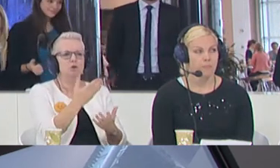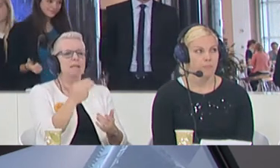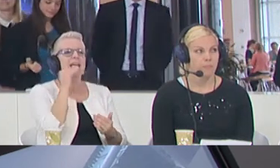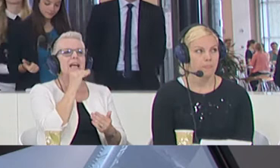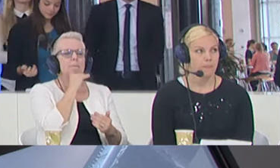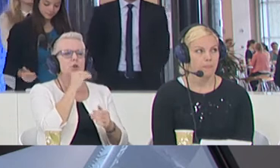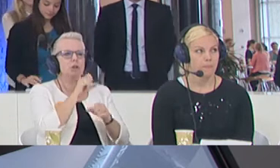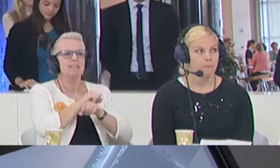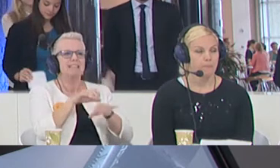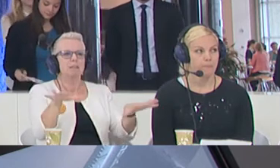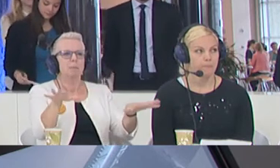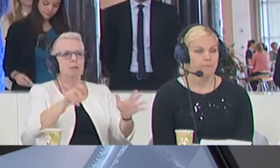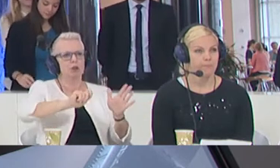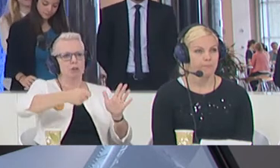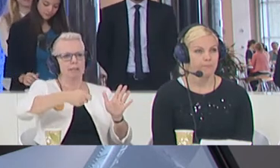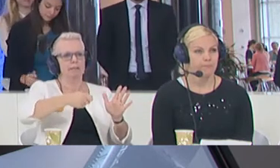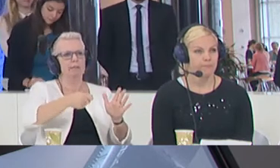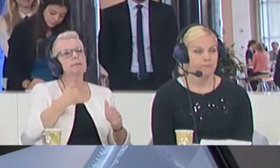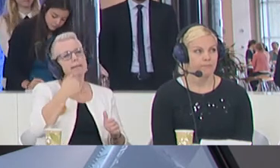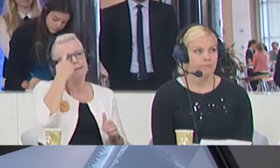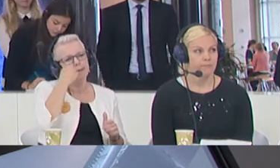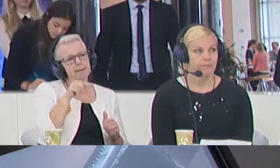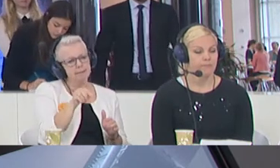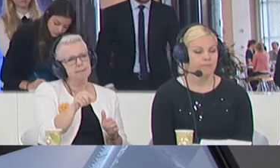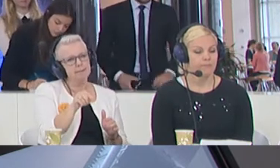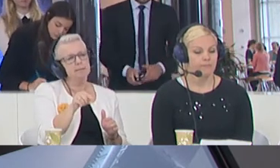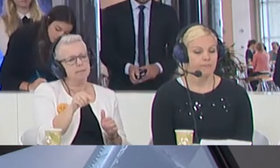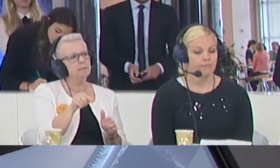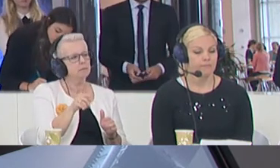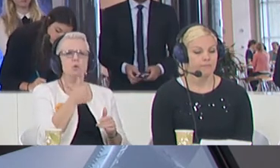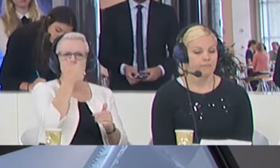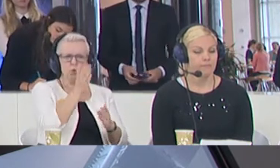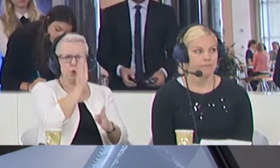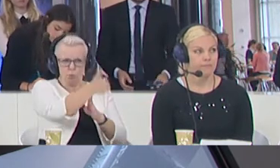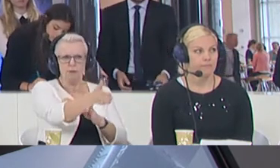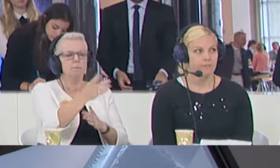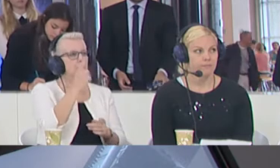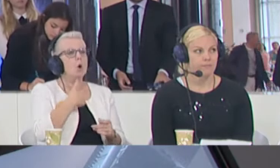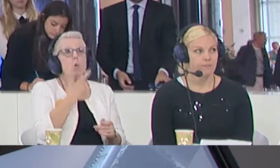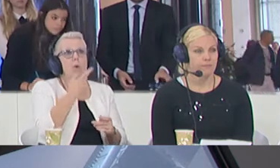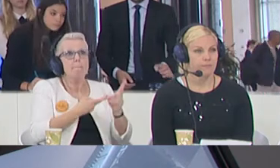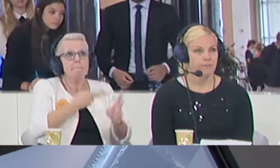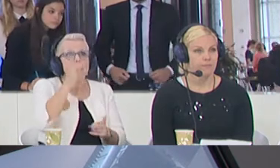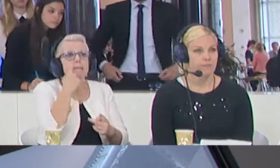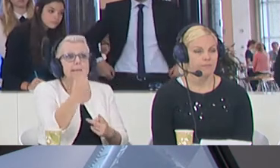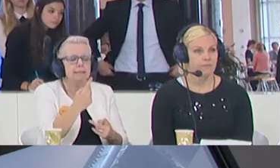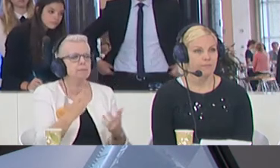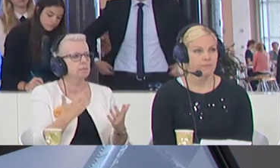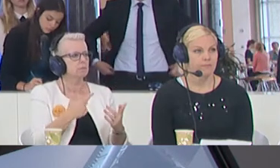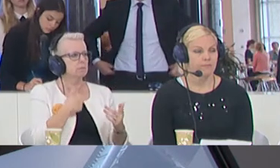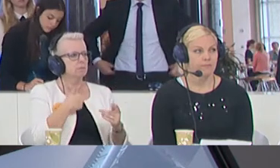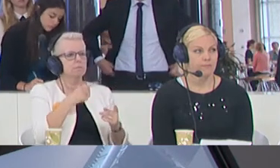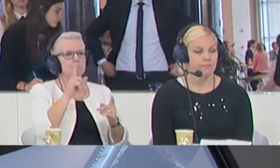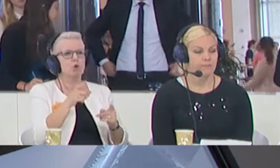emergency distribution key, which I think is certainly a step in the right direction. Sure, I would like to see more. I think we have to address the